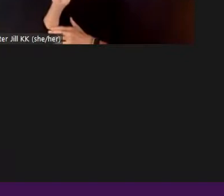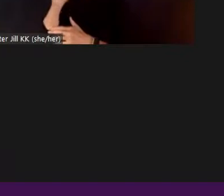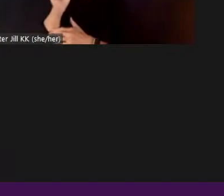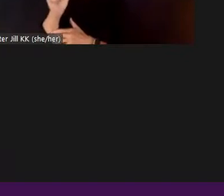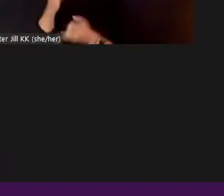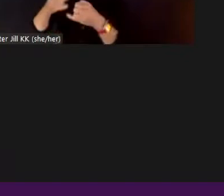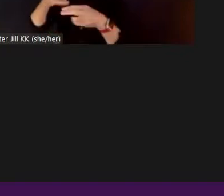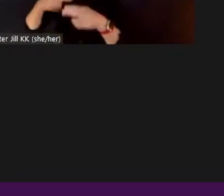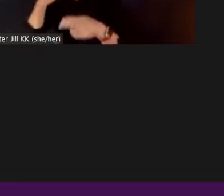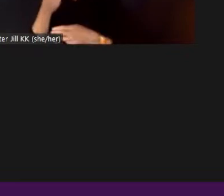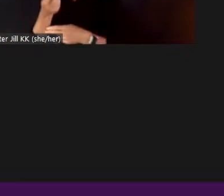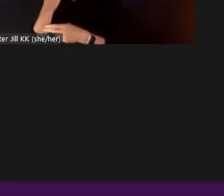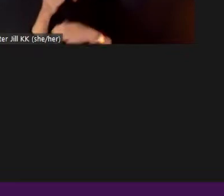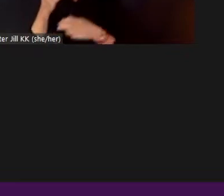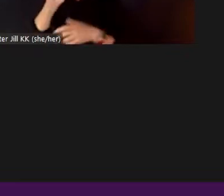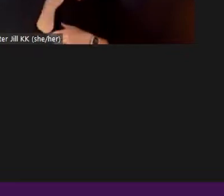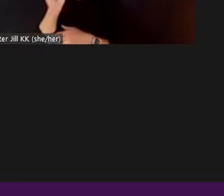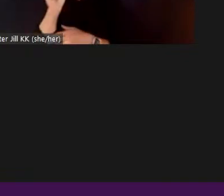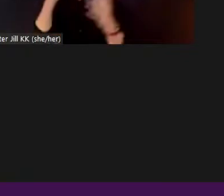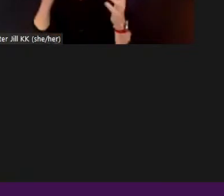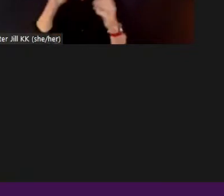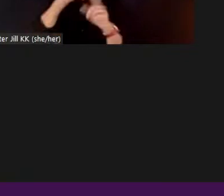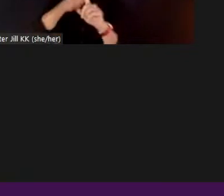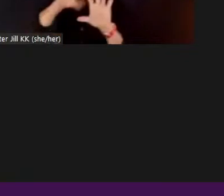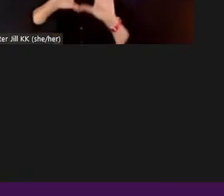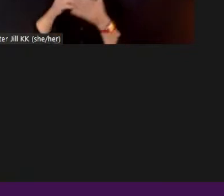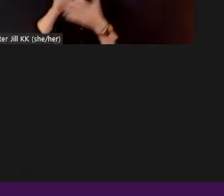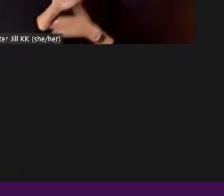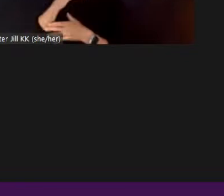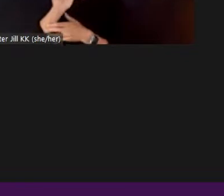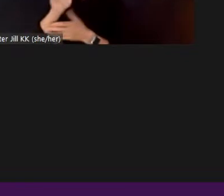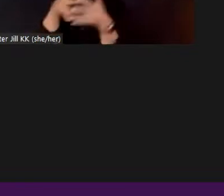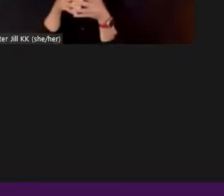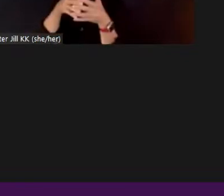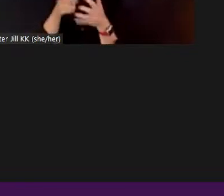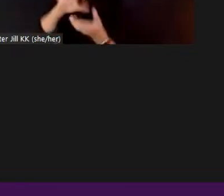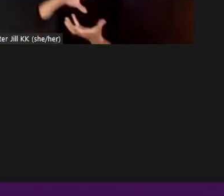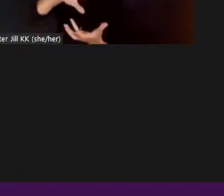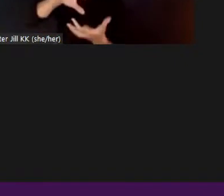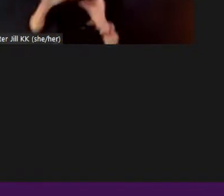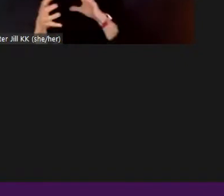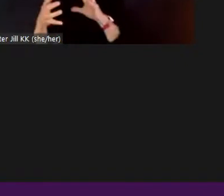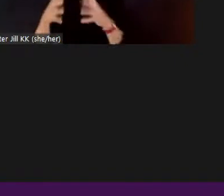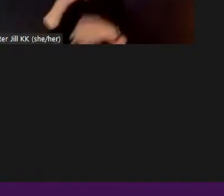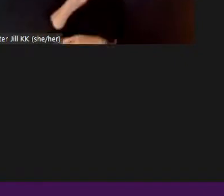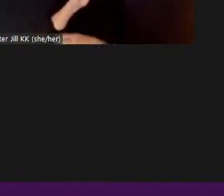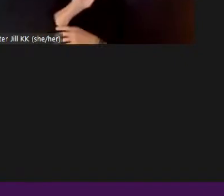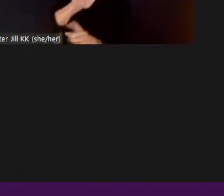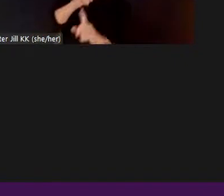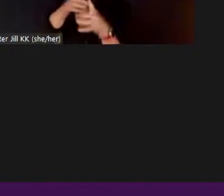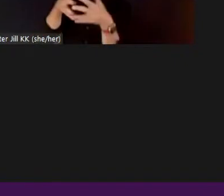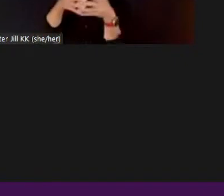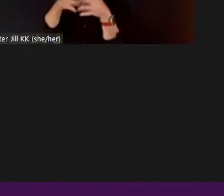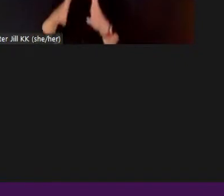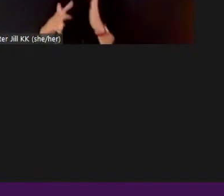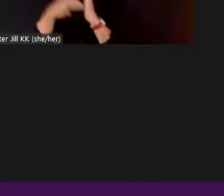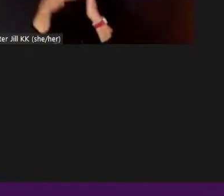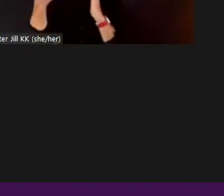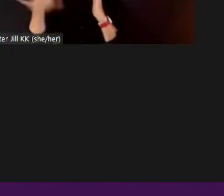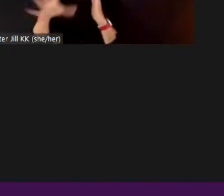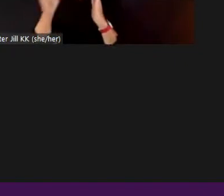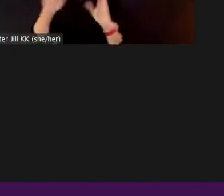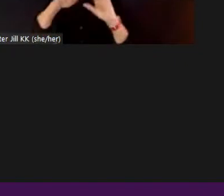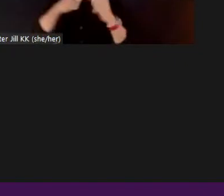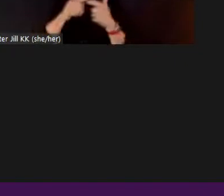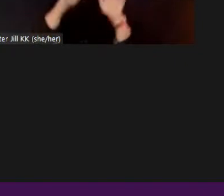from World Channel and America Reframed, Michael from American Masters, and then our amazing roster of filmmakers,